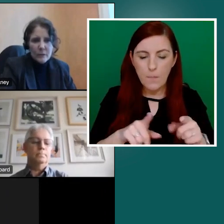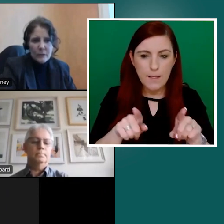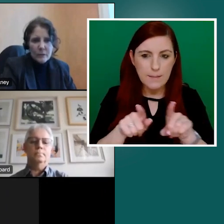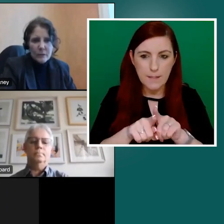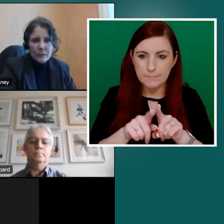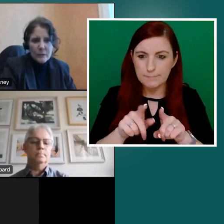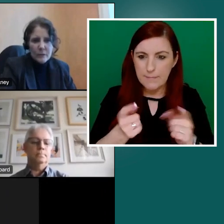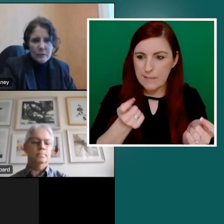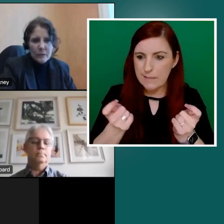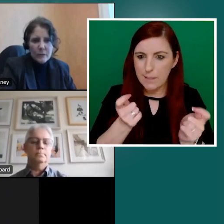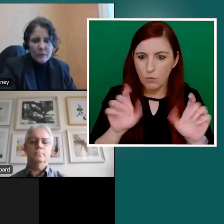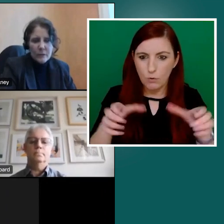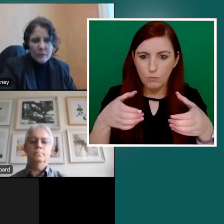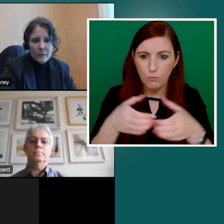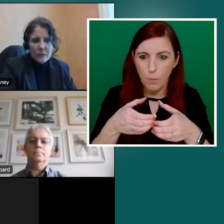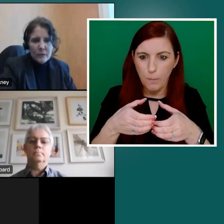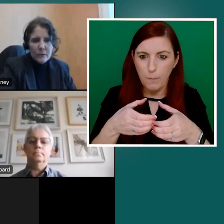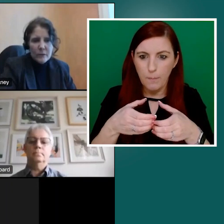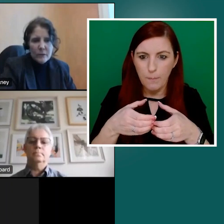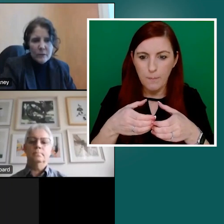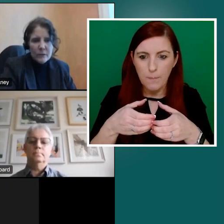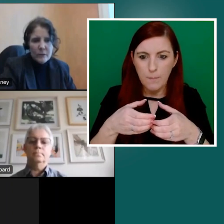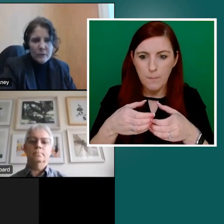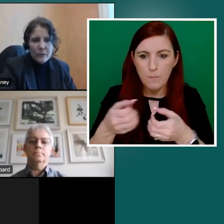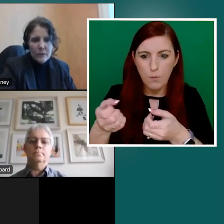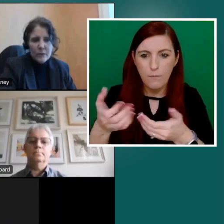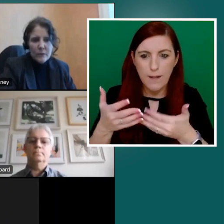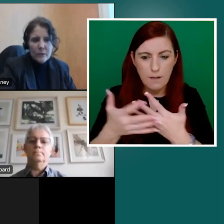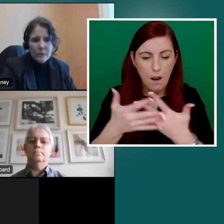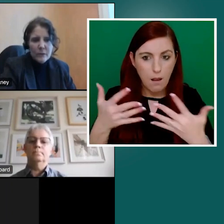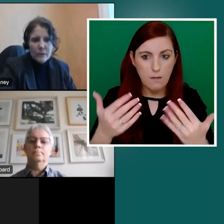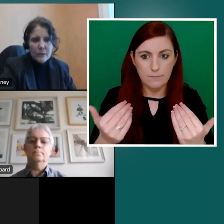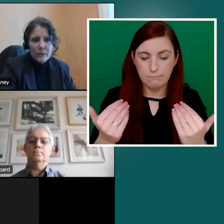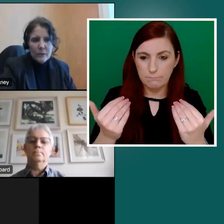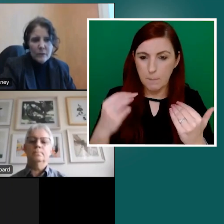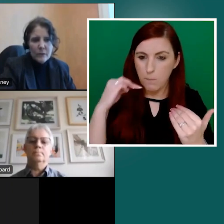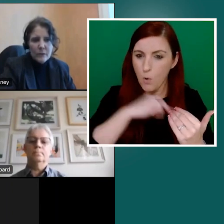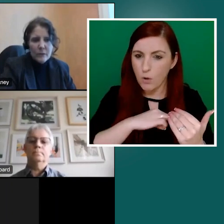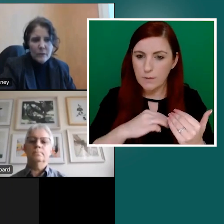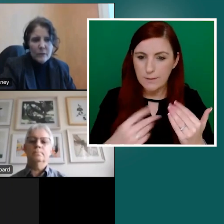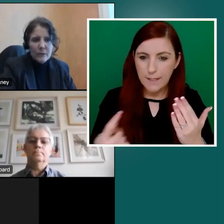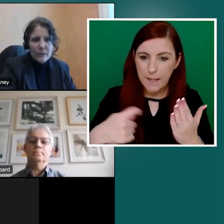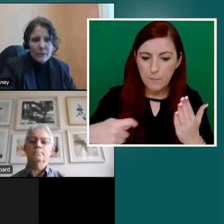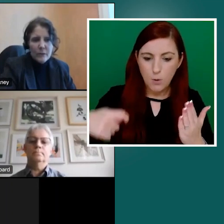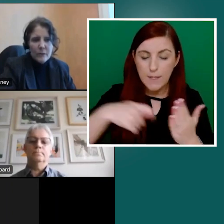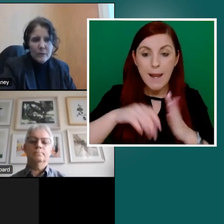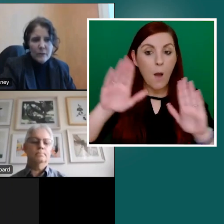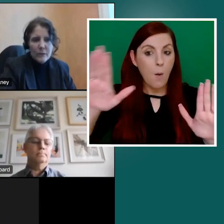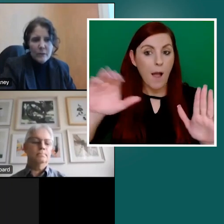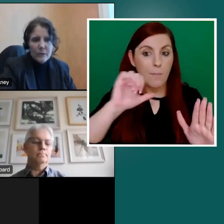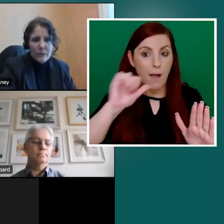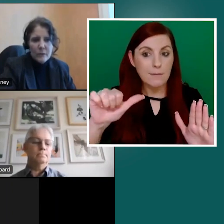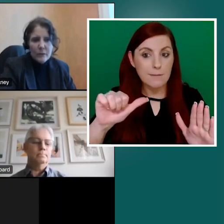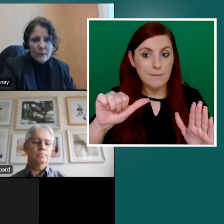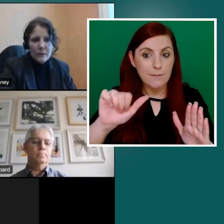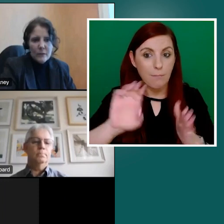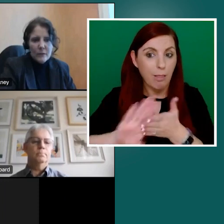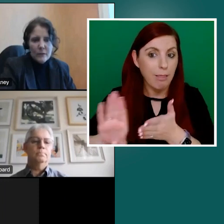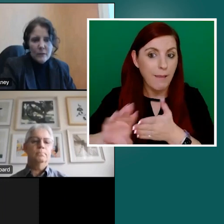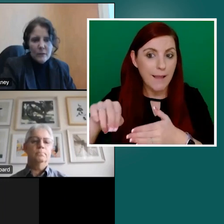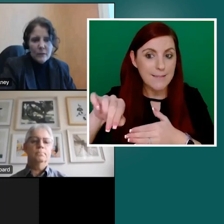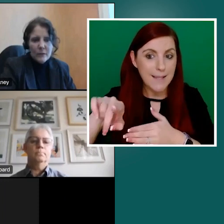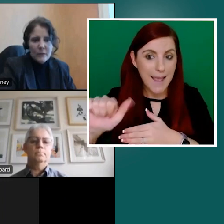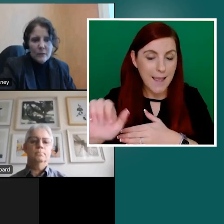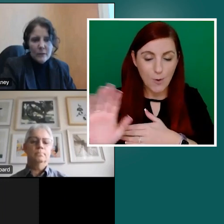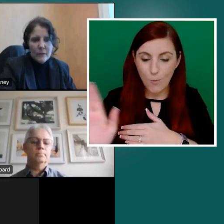steering group to the network provided a lot of critical input too. But that's not to take the credit in any way away from the National Disability